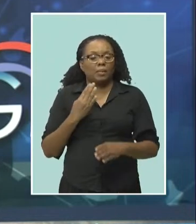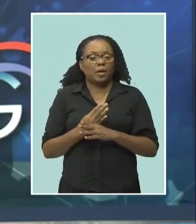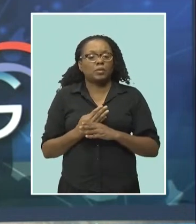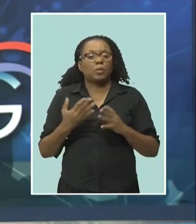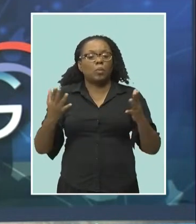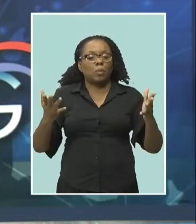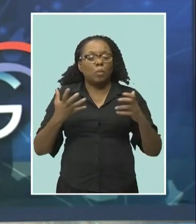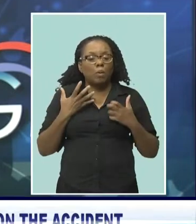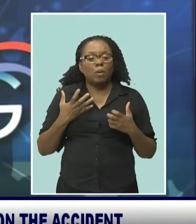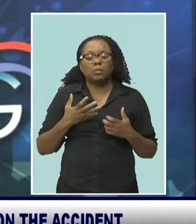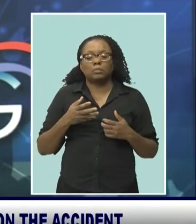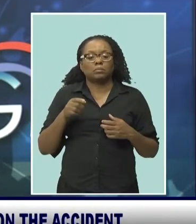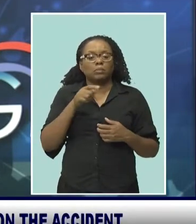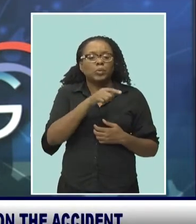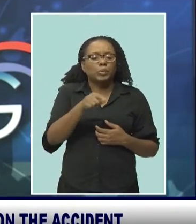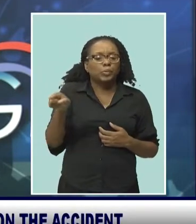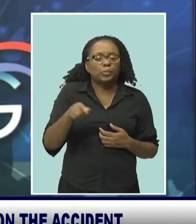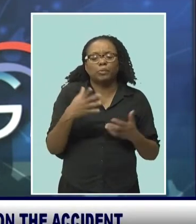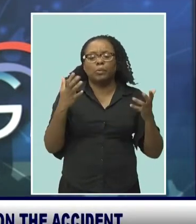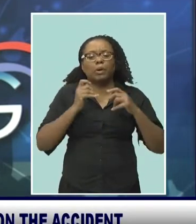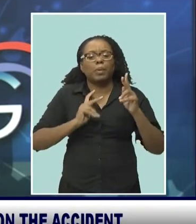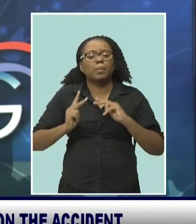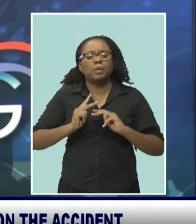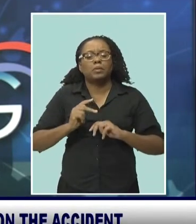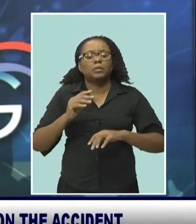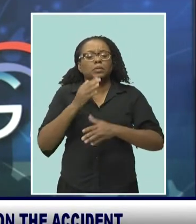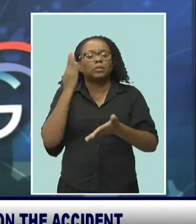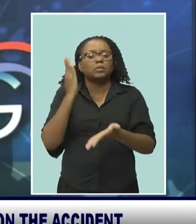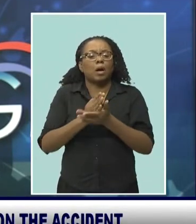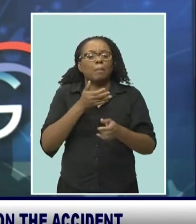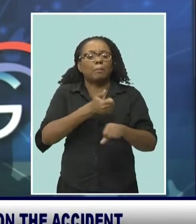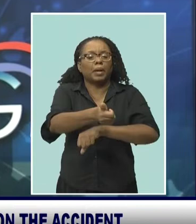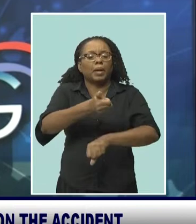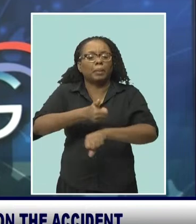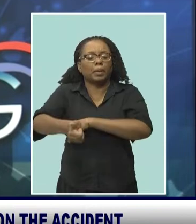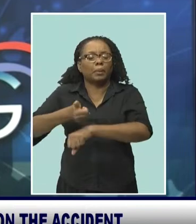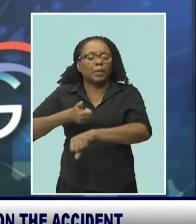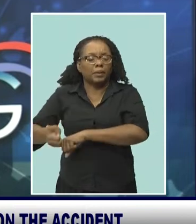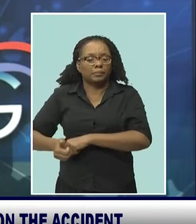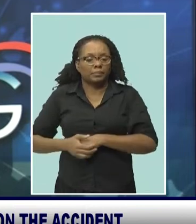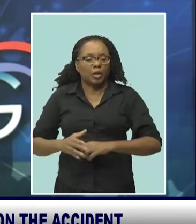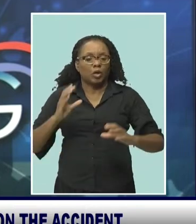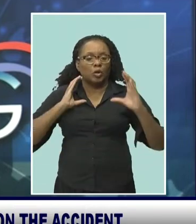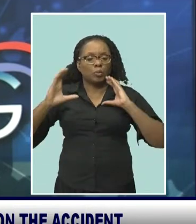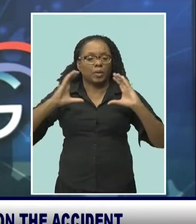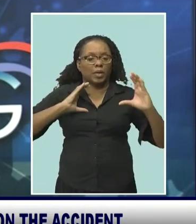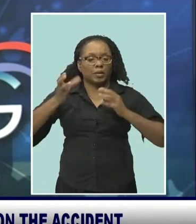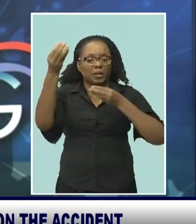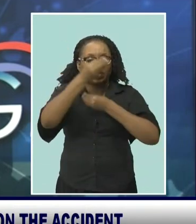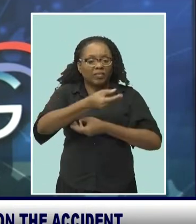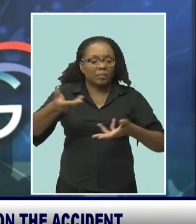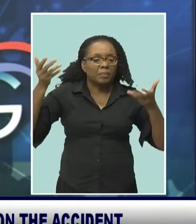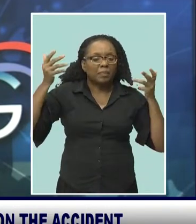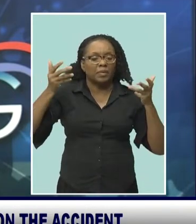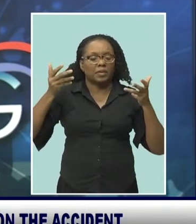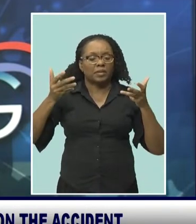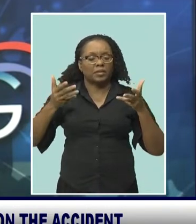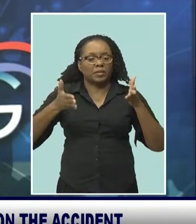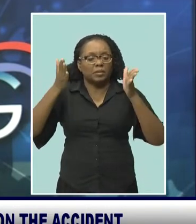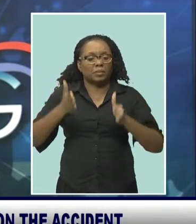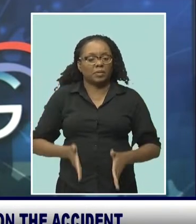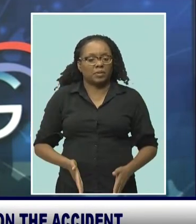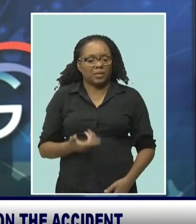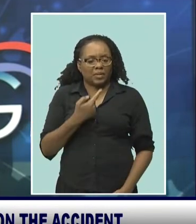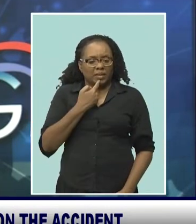to avoid casting blame on any of the parties involved. Communications information and marketing officer of the Alliance Owners of